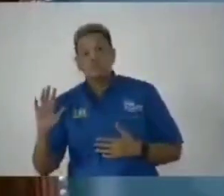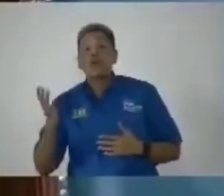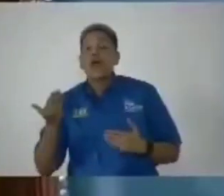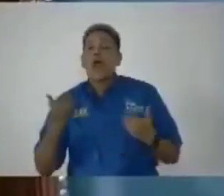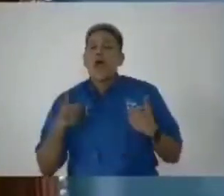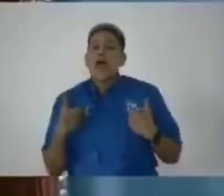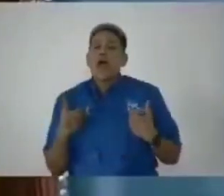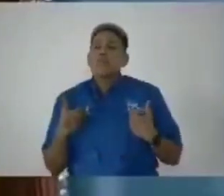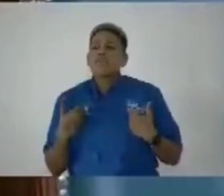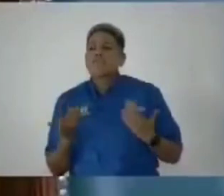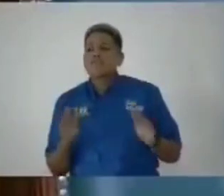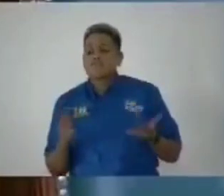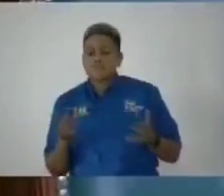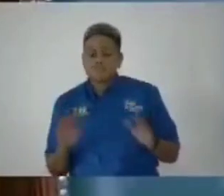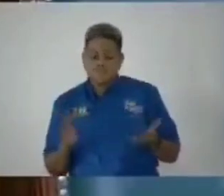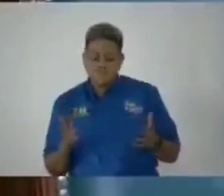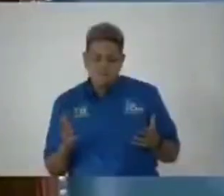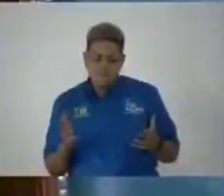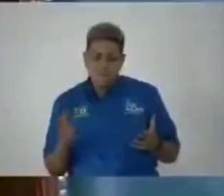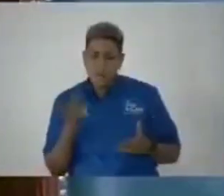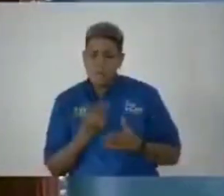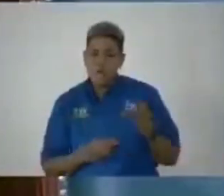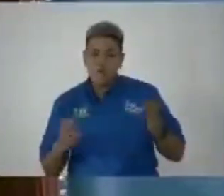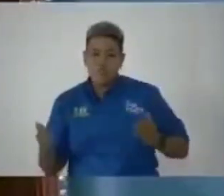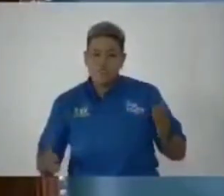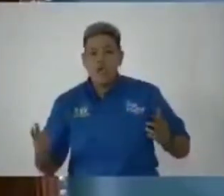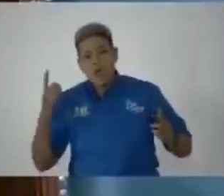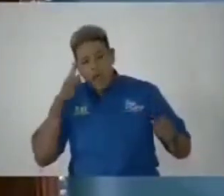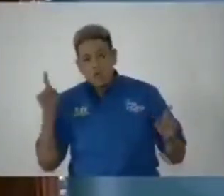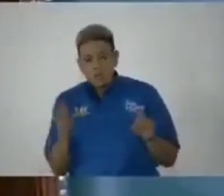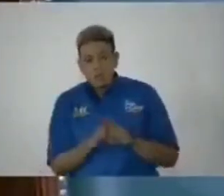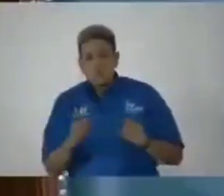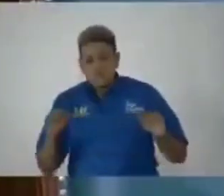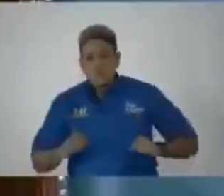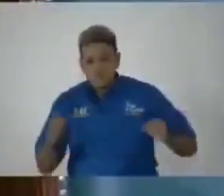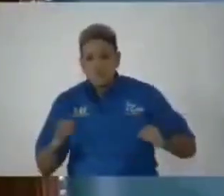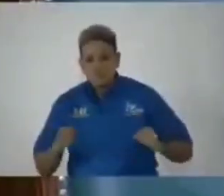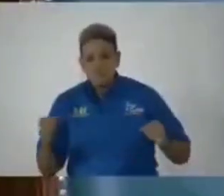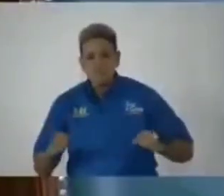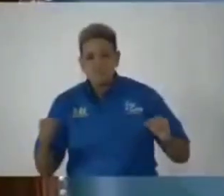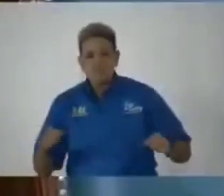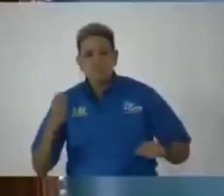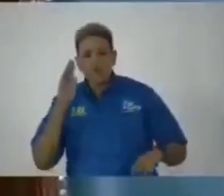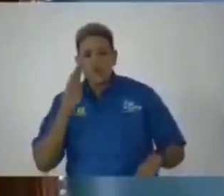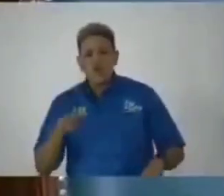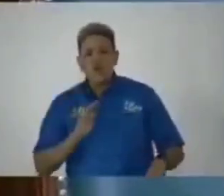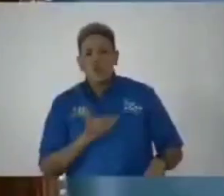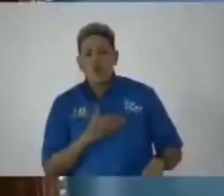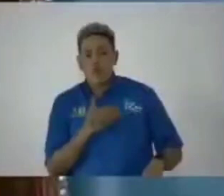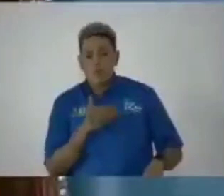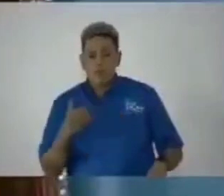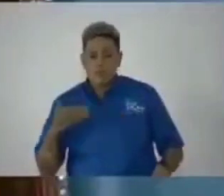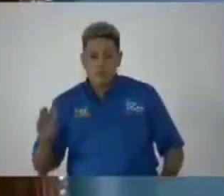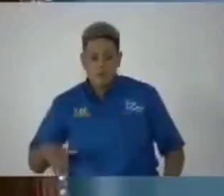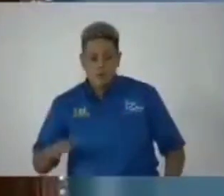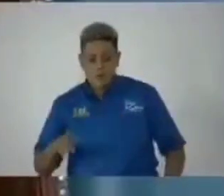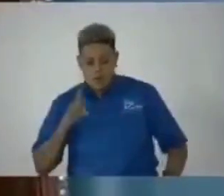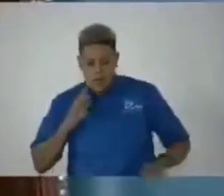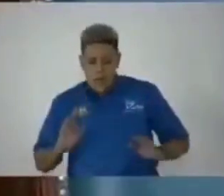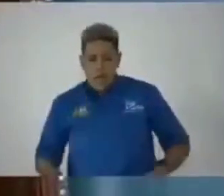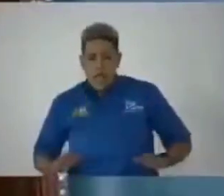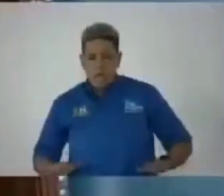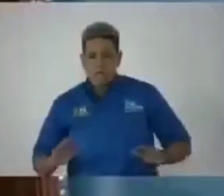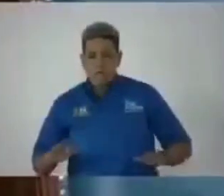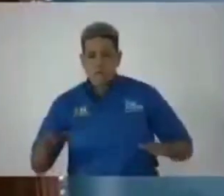were on both sides of the aisle all our members of parliament were clapping in